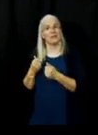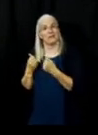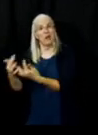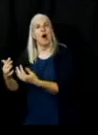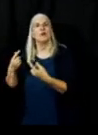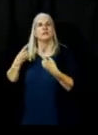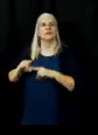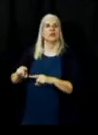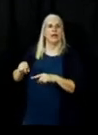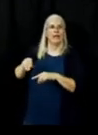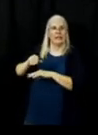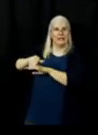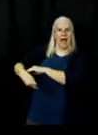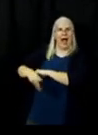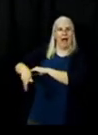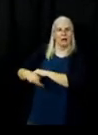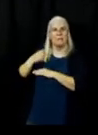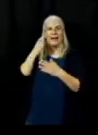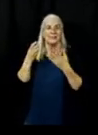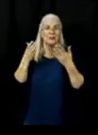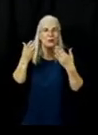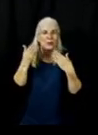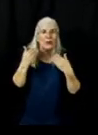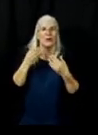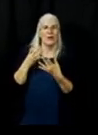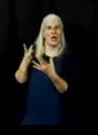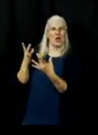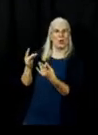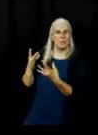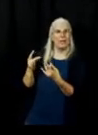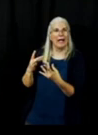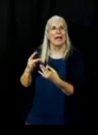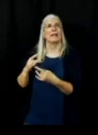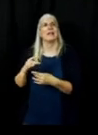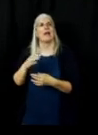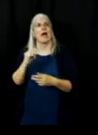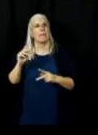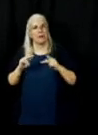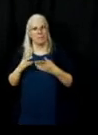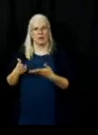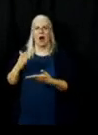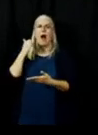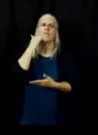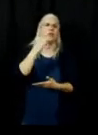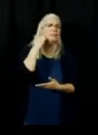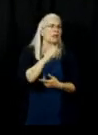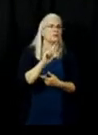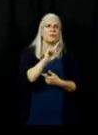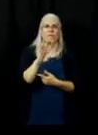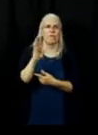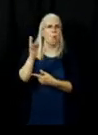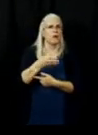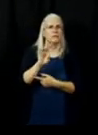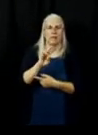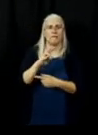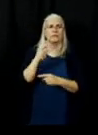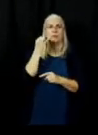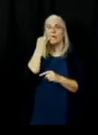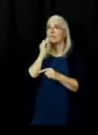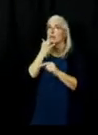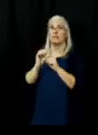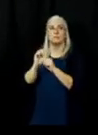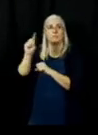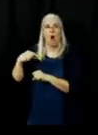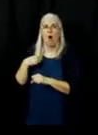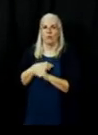hours so we've got folks out there 24 hours a day and so when we do get spots or any pieces of fire spread over our